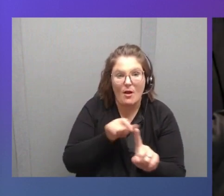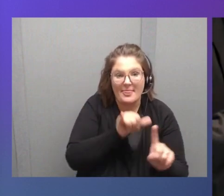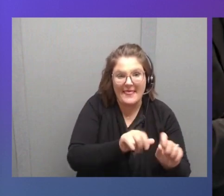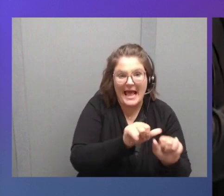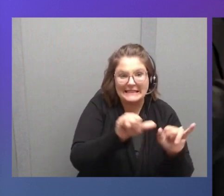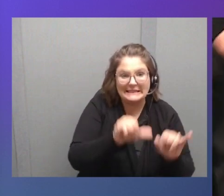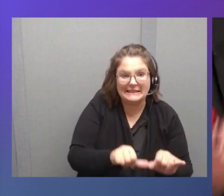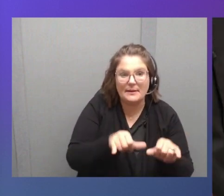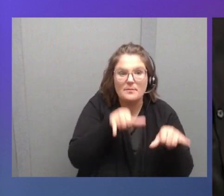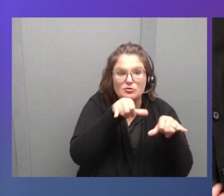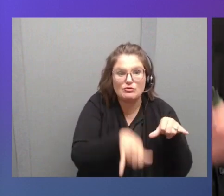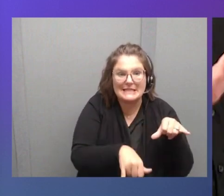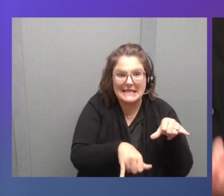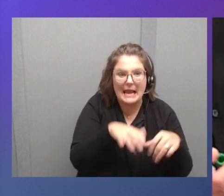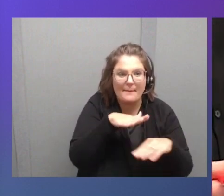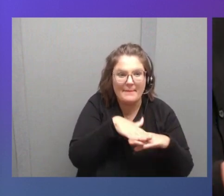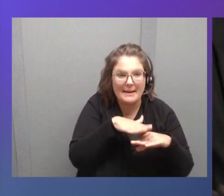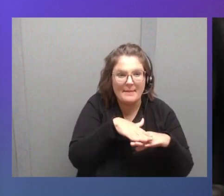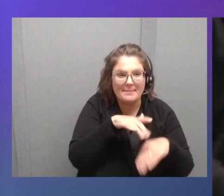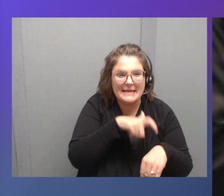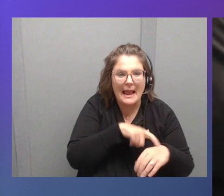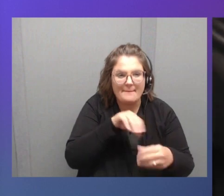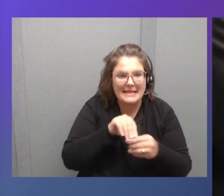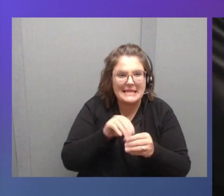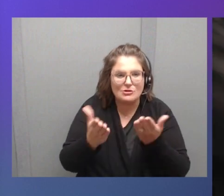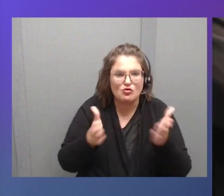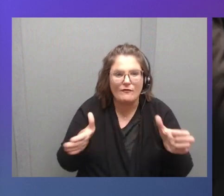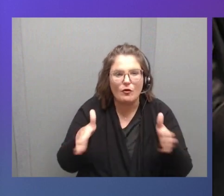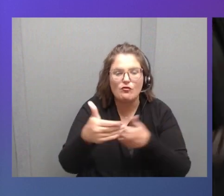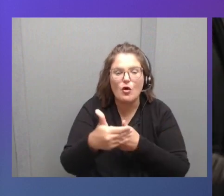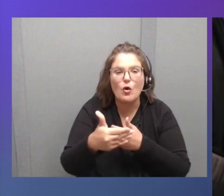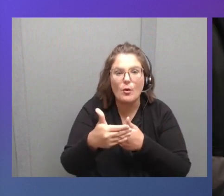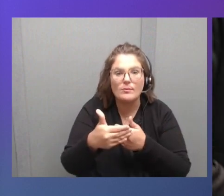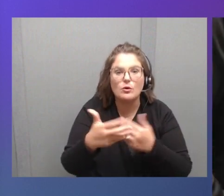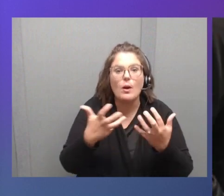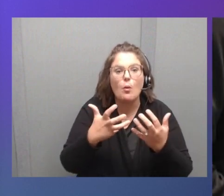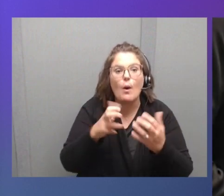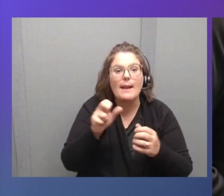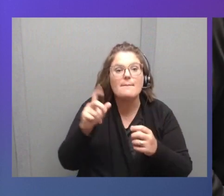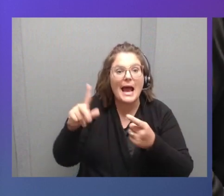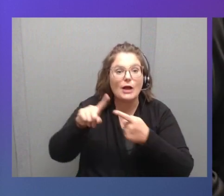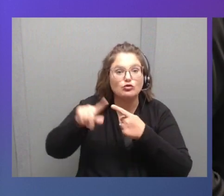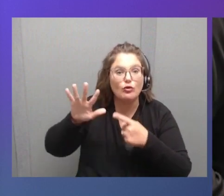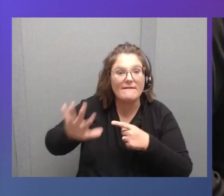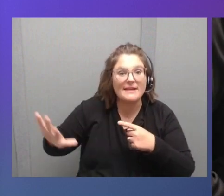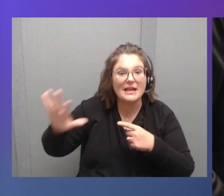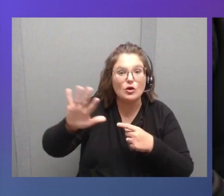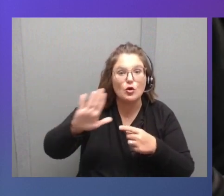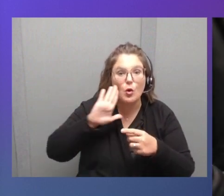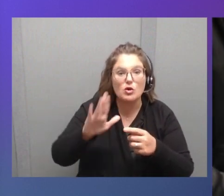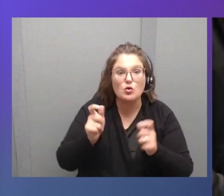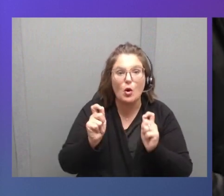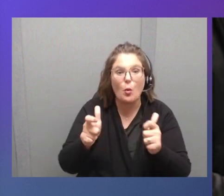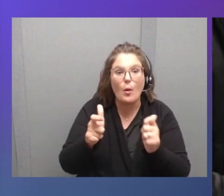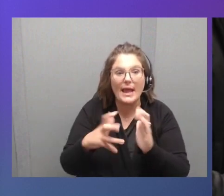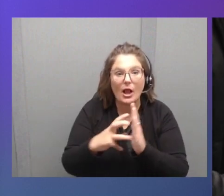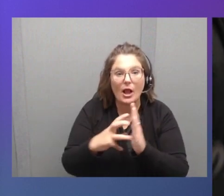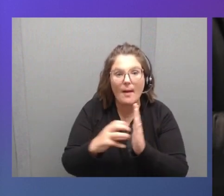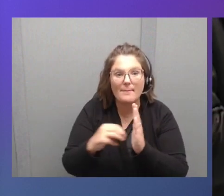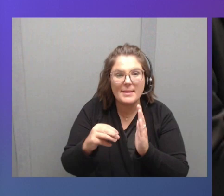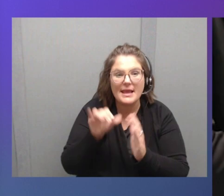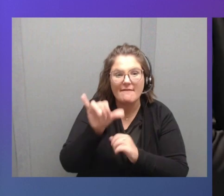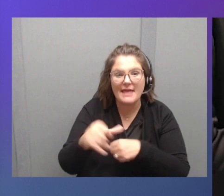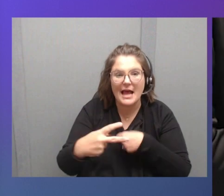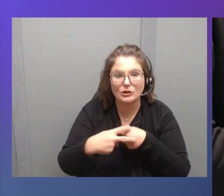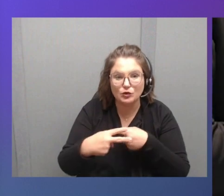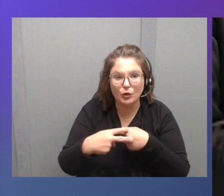stay in a minimal amount of time in the server room. So to get it back on the field, you would do a quick copy on that storage. And